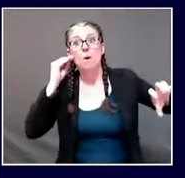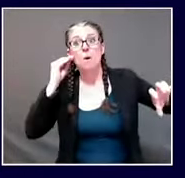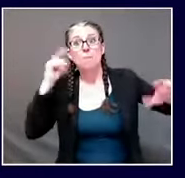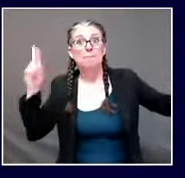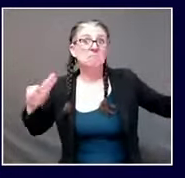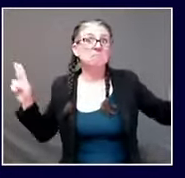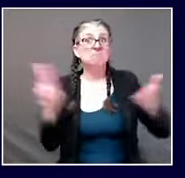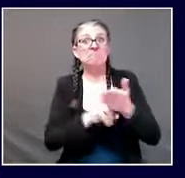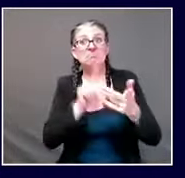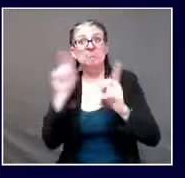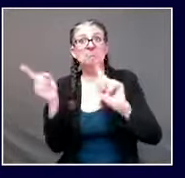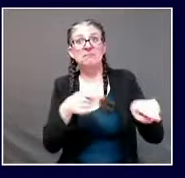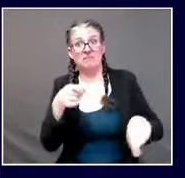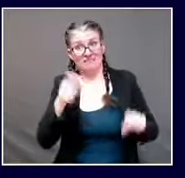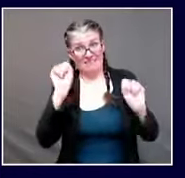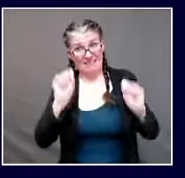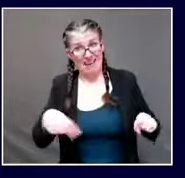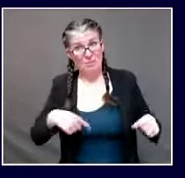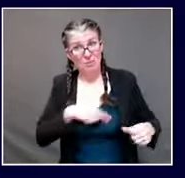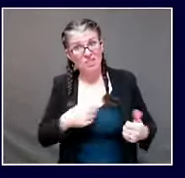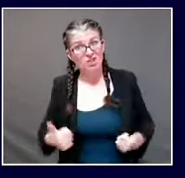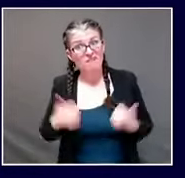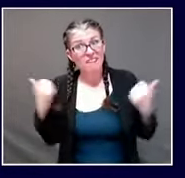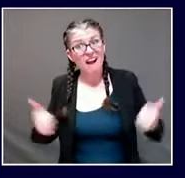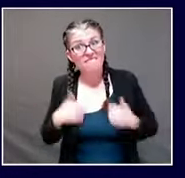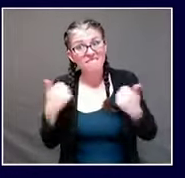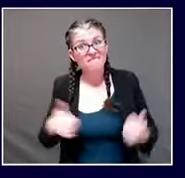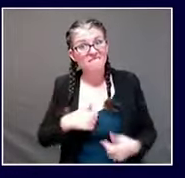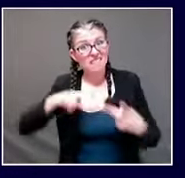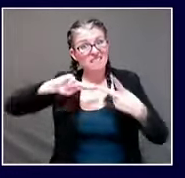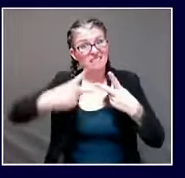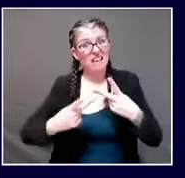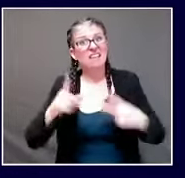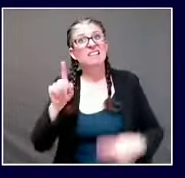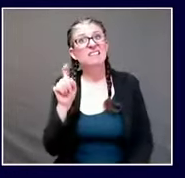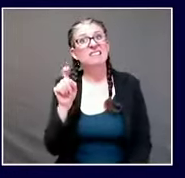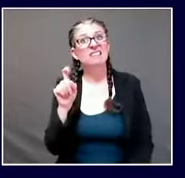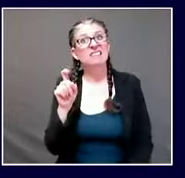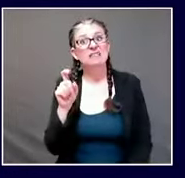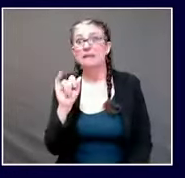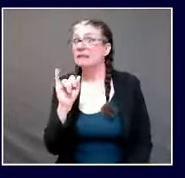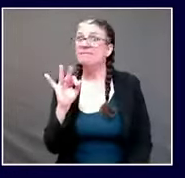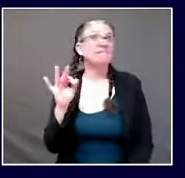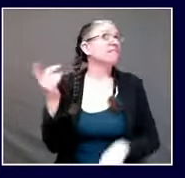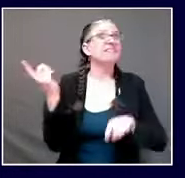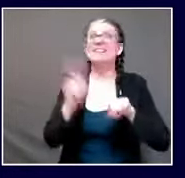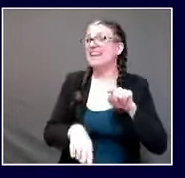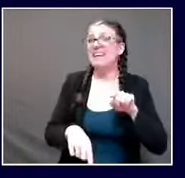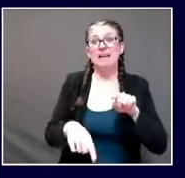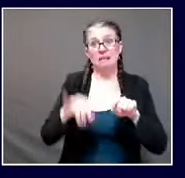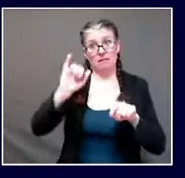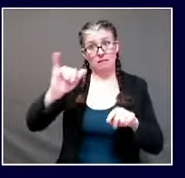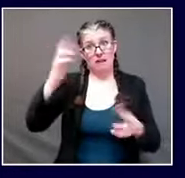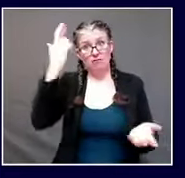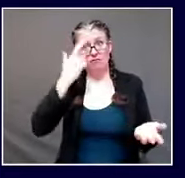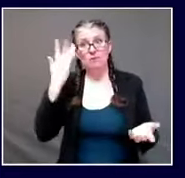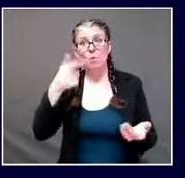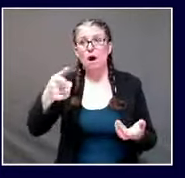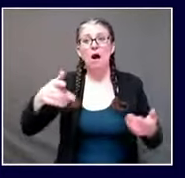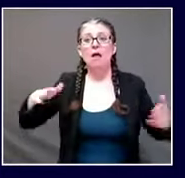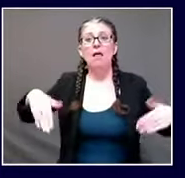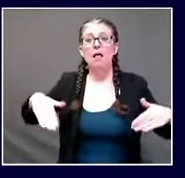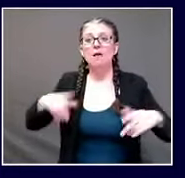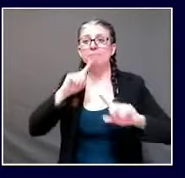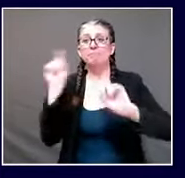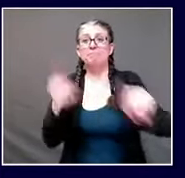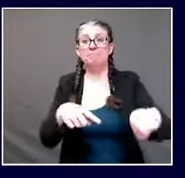hesitation to move in that direction i'm not going to speculate about how and when or if a so